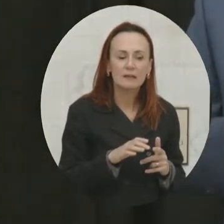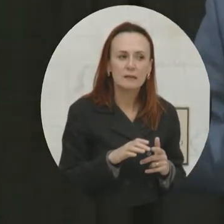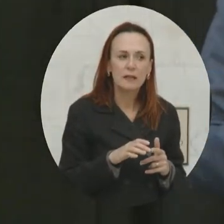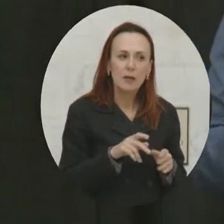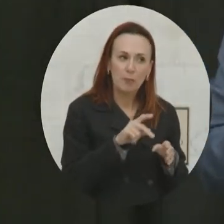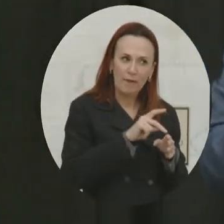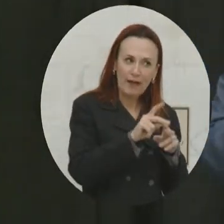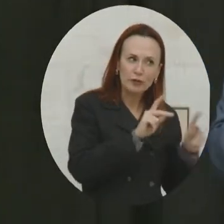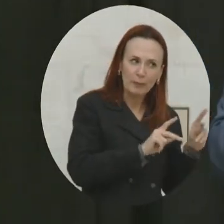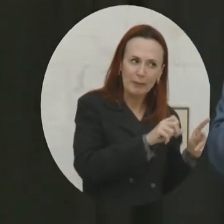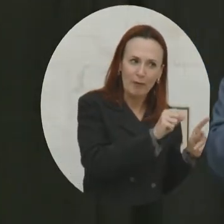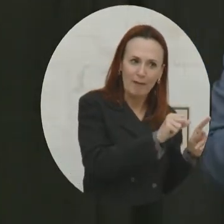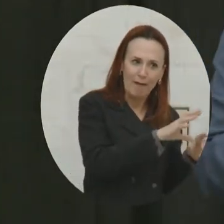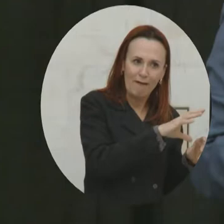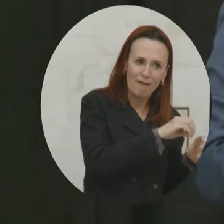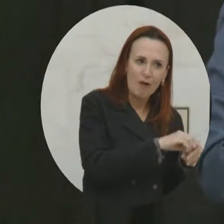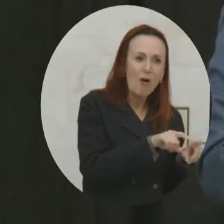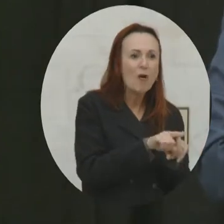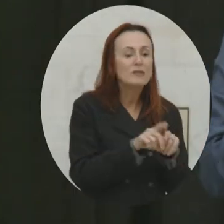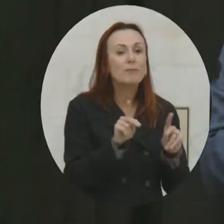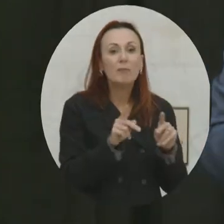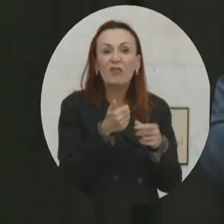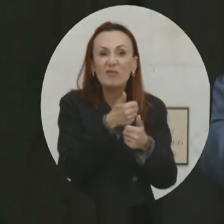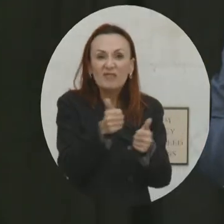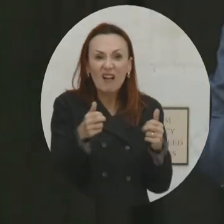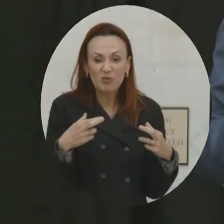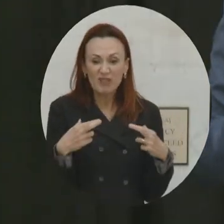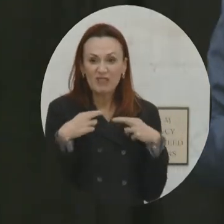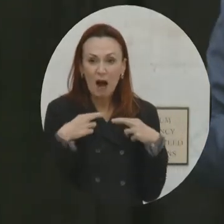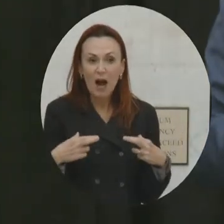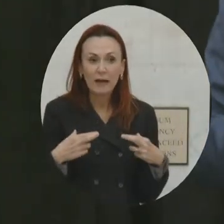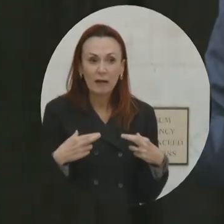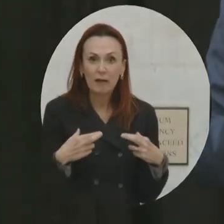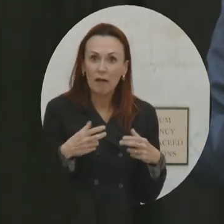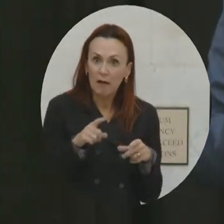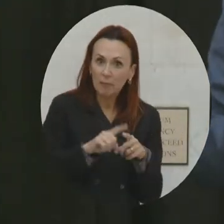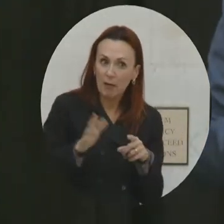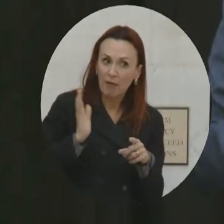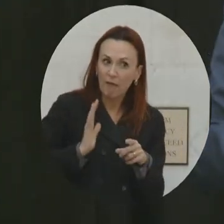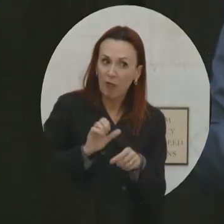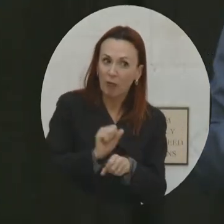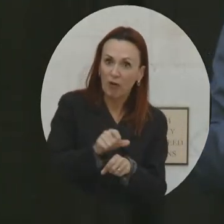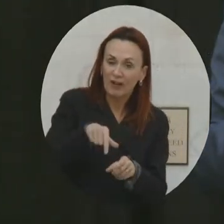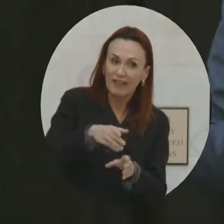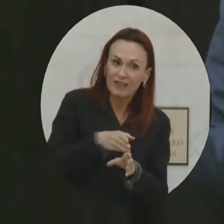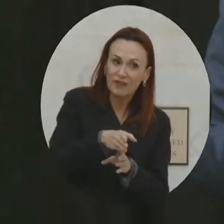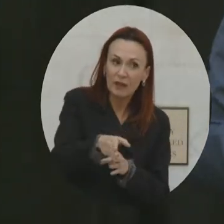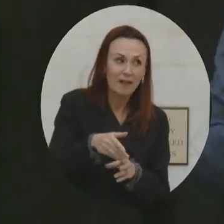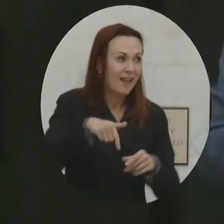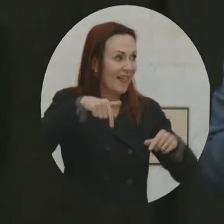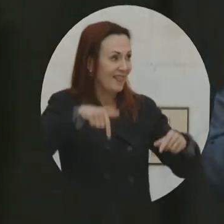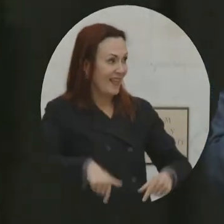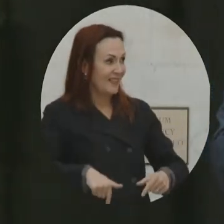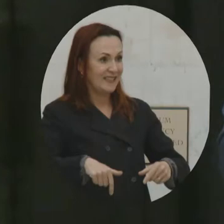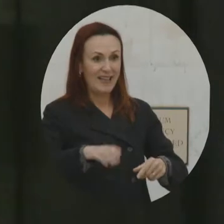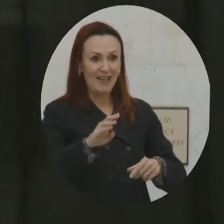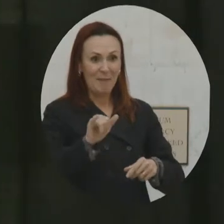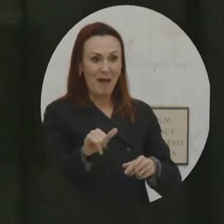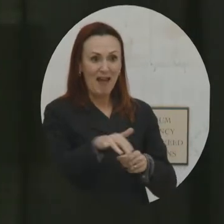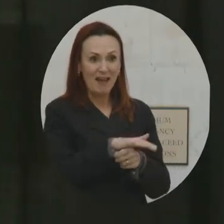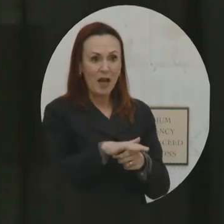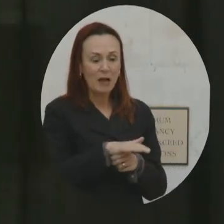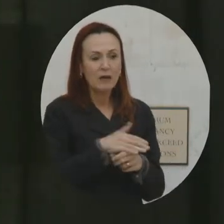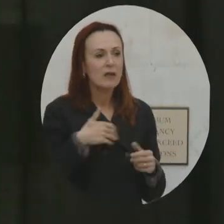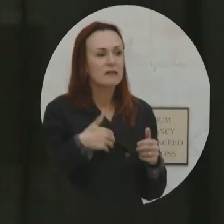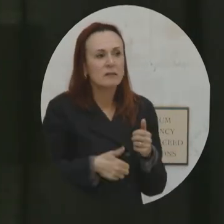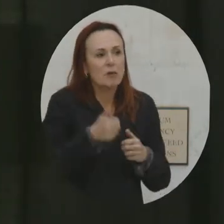and look at the people that are the retired professionals and realize, you know, we have one of the most educated populaces in the country here, many of whom are people that want to continue